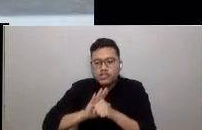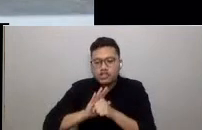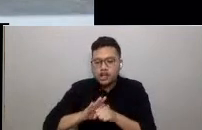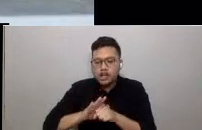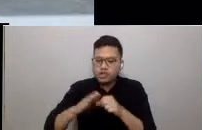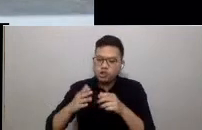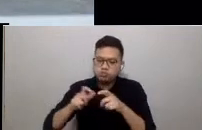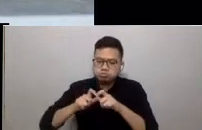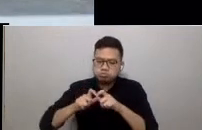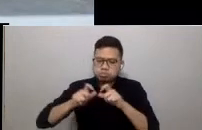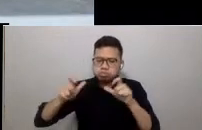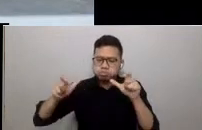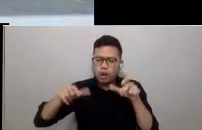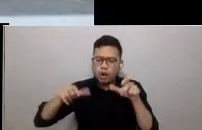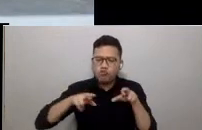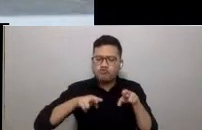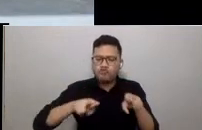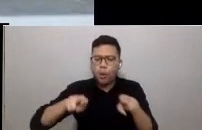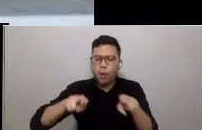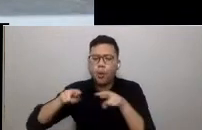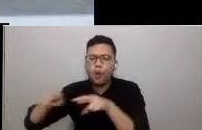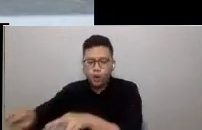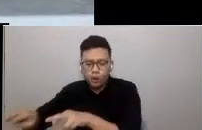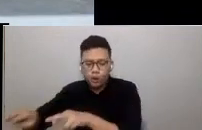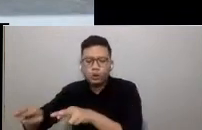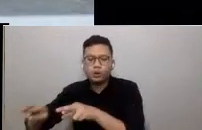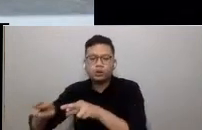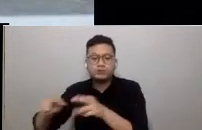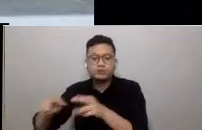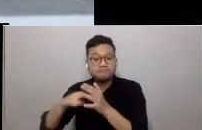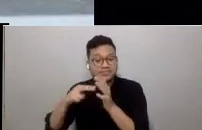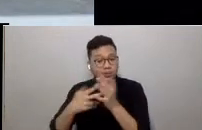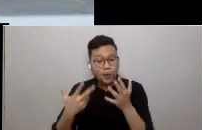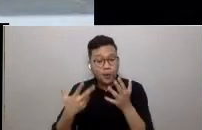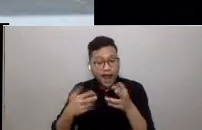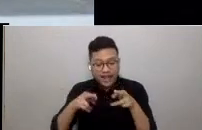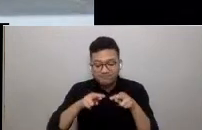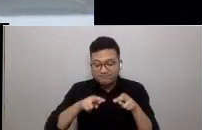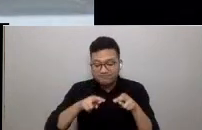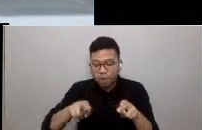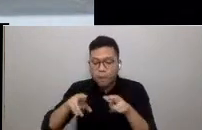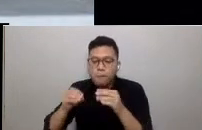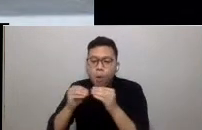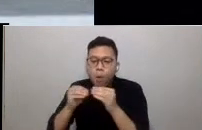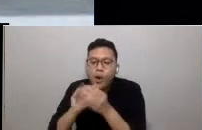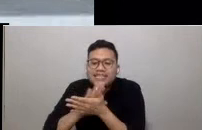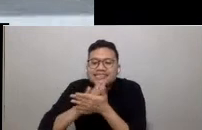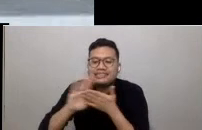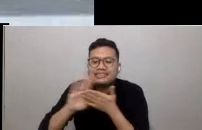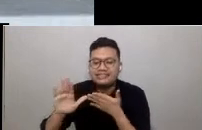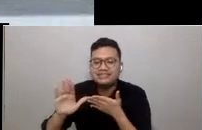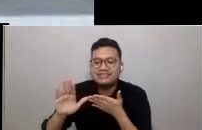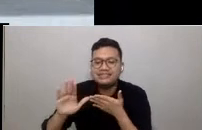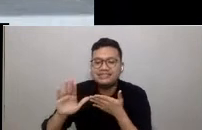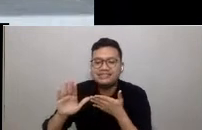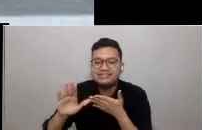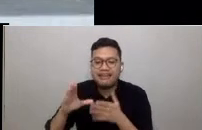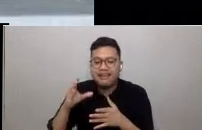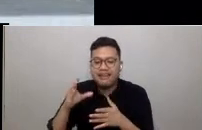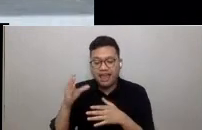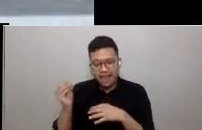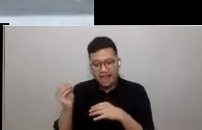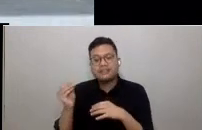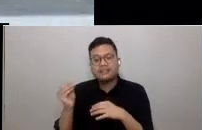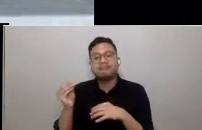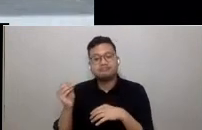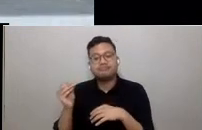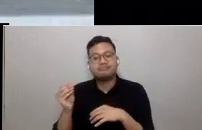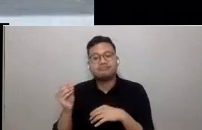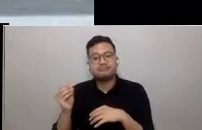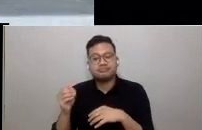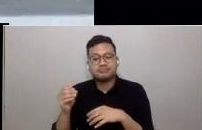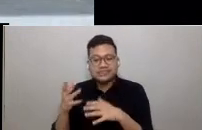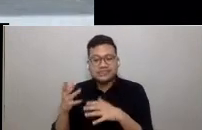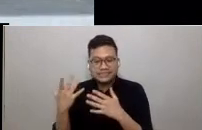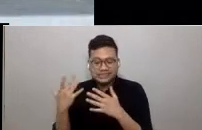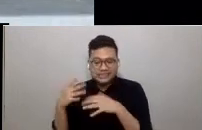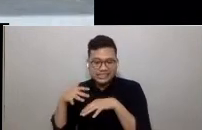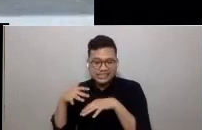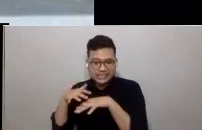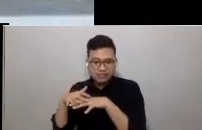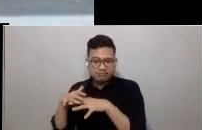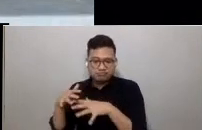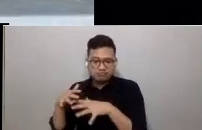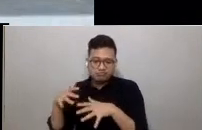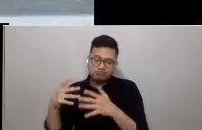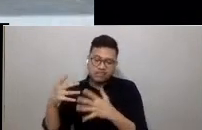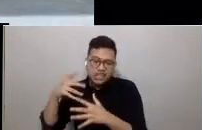offers the prospect of cleaner, car-free streets that can emphasise active personal mobility and integrate with public